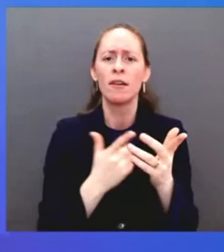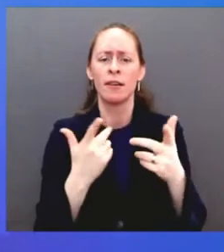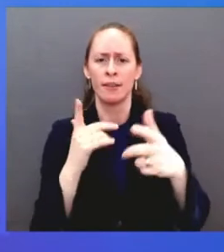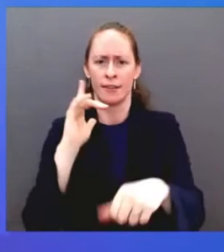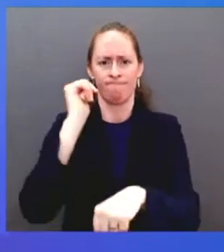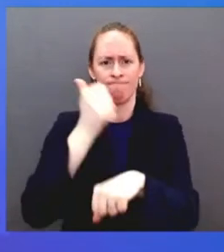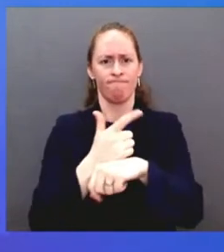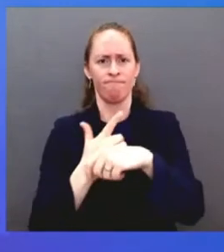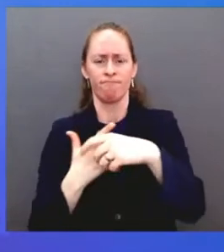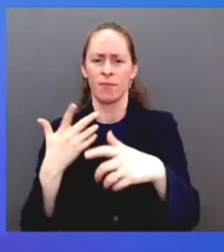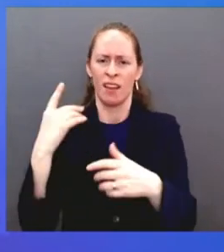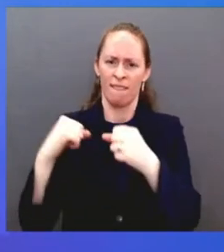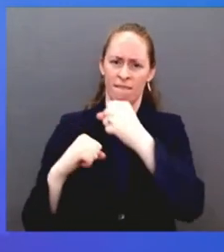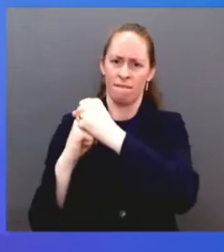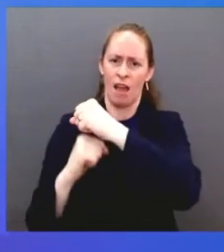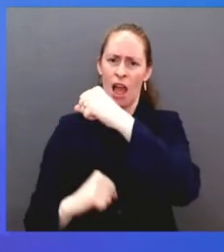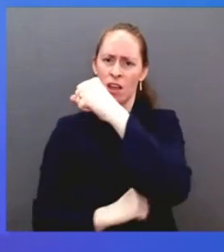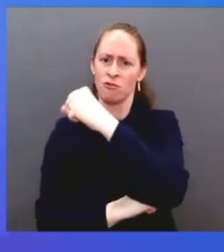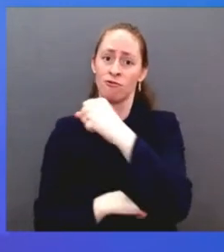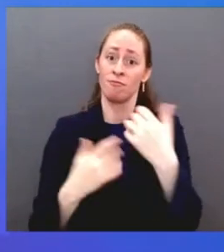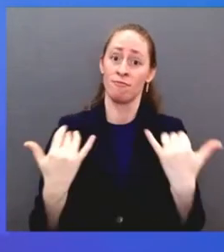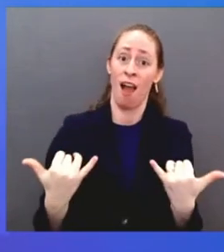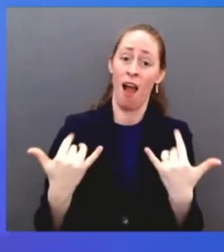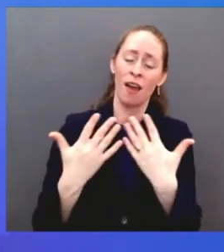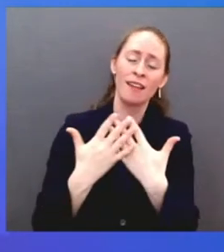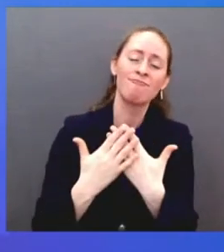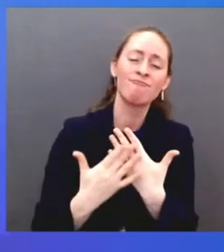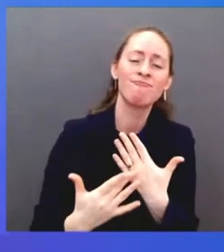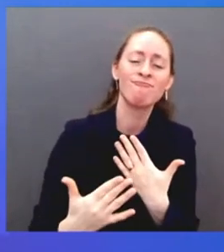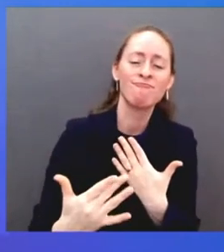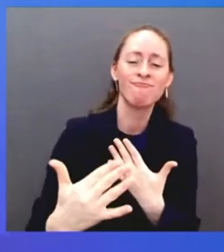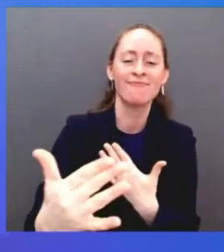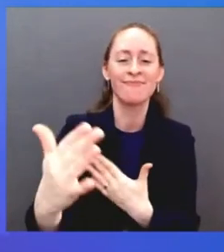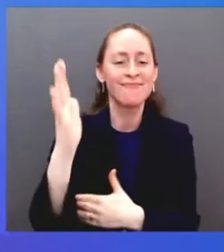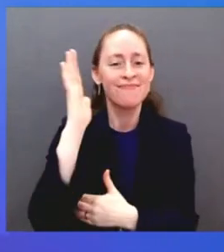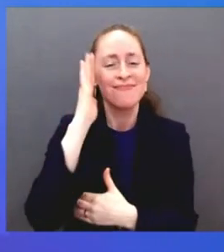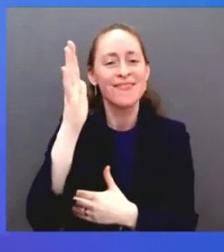Thank you again, Mr. President, for this extraordinary honor.